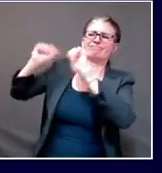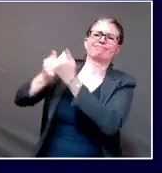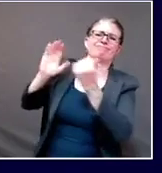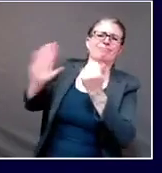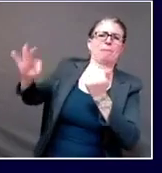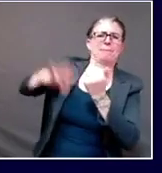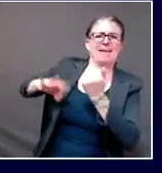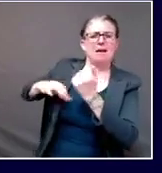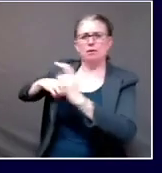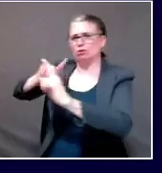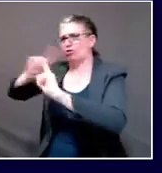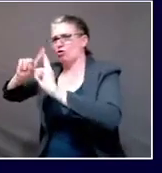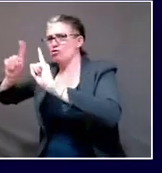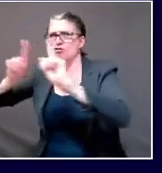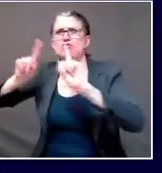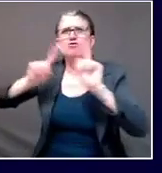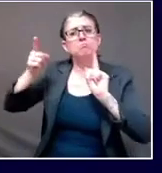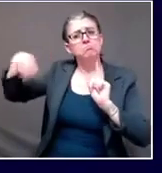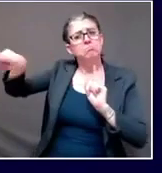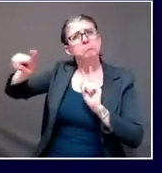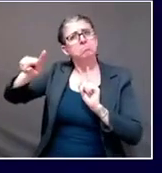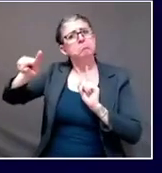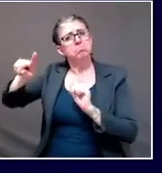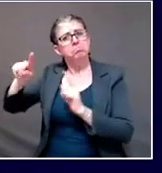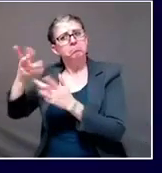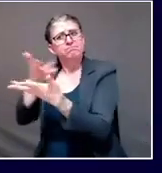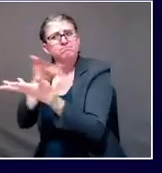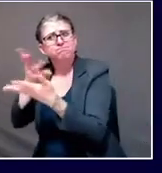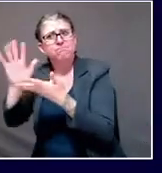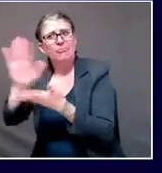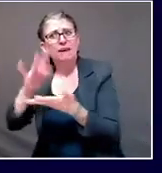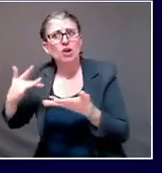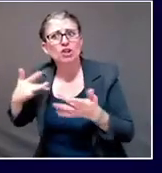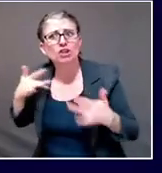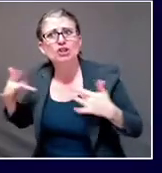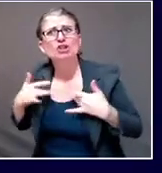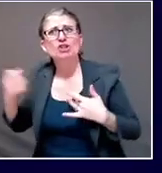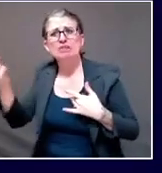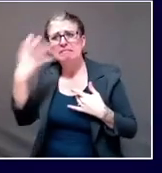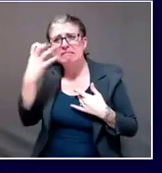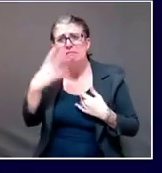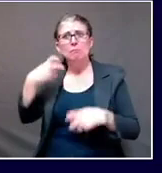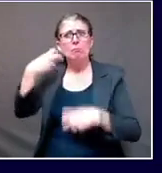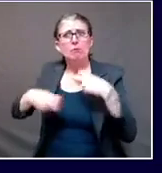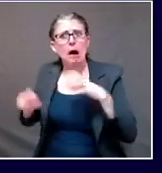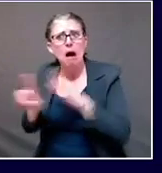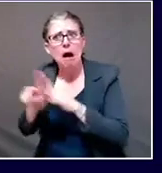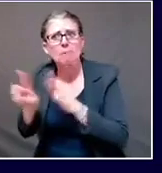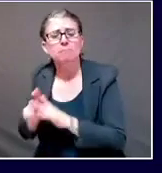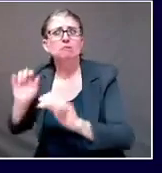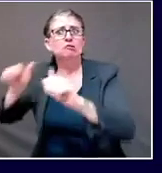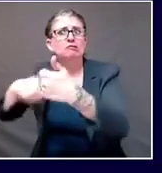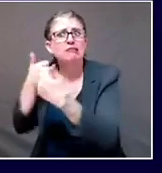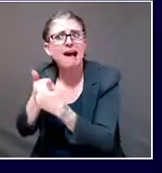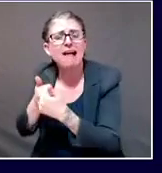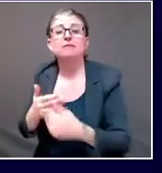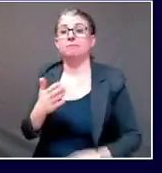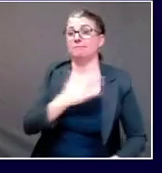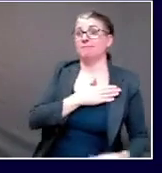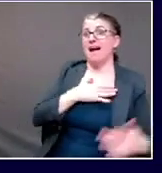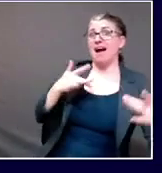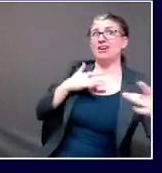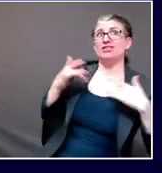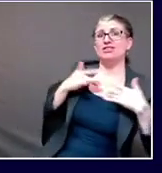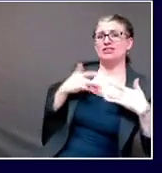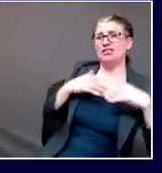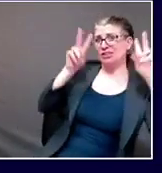and they expressed their issues. I expressed my issues and I told them what I thought the options were. And, uh, they, at the end of that, we appeared to